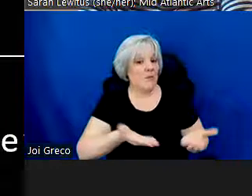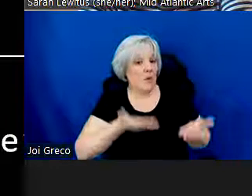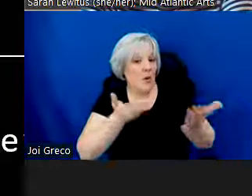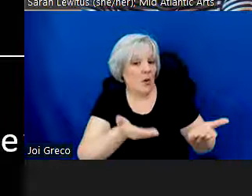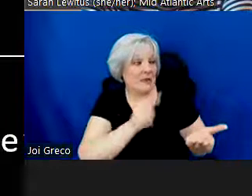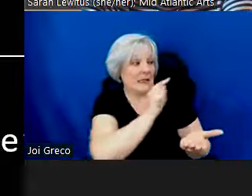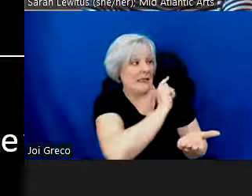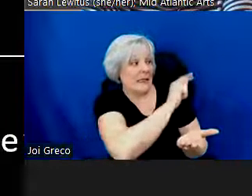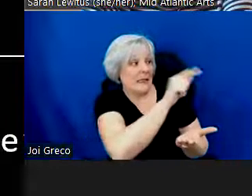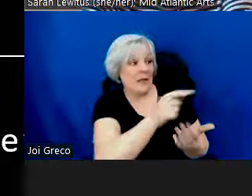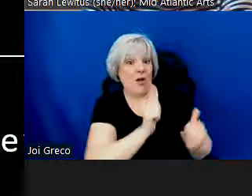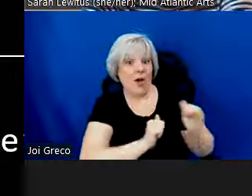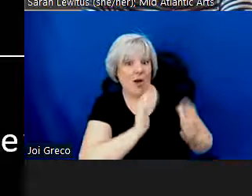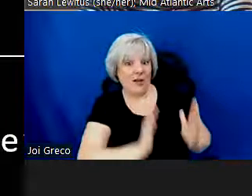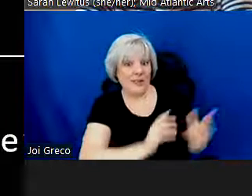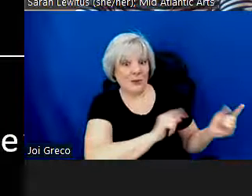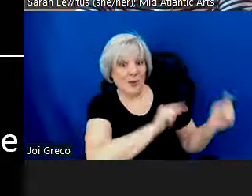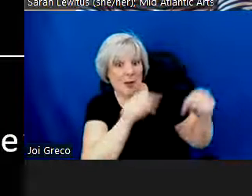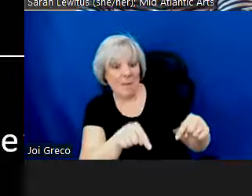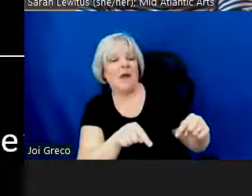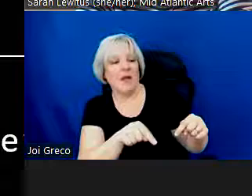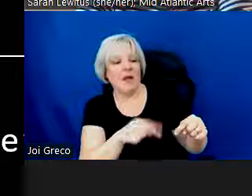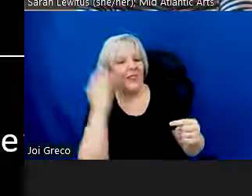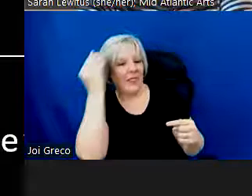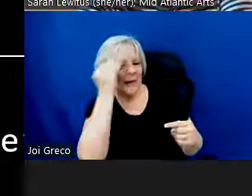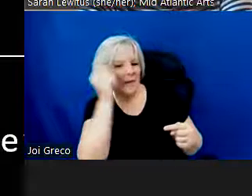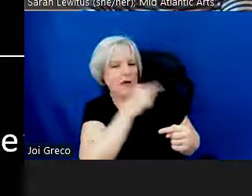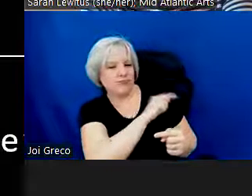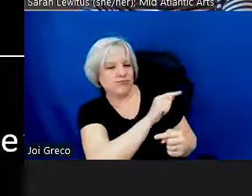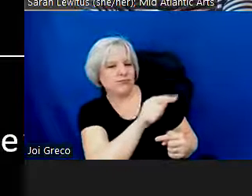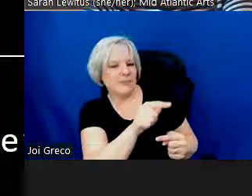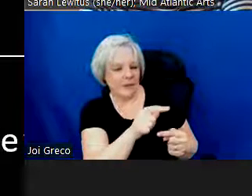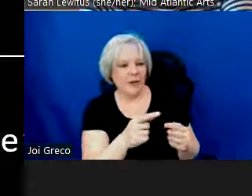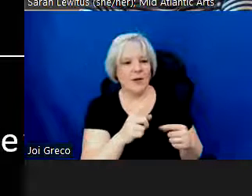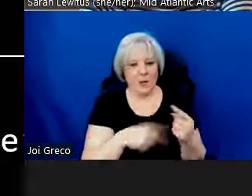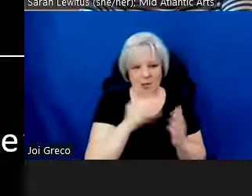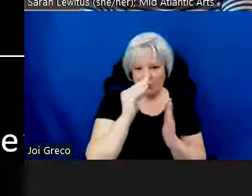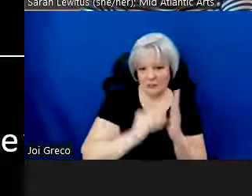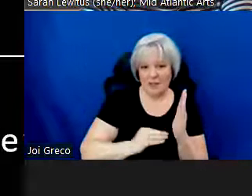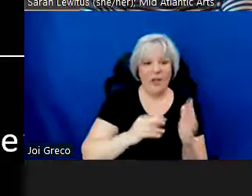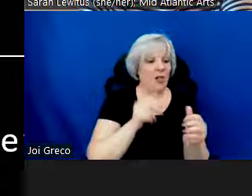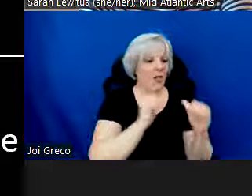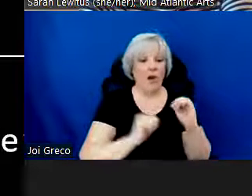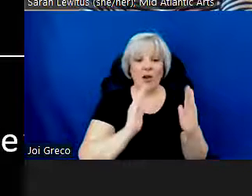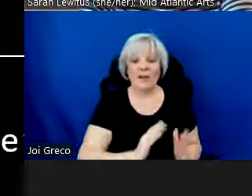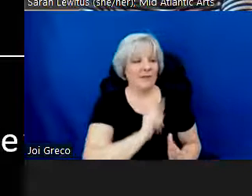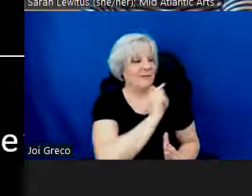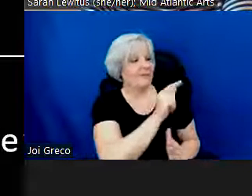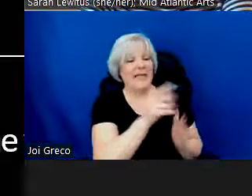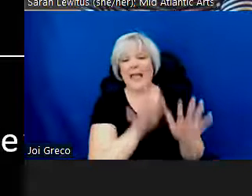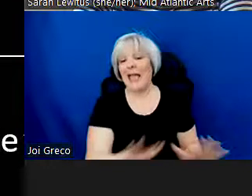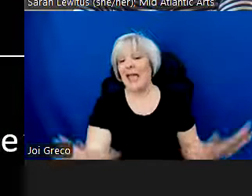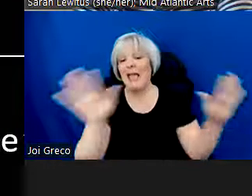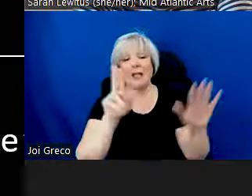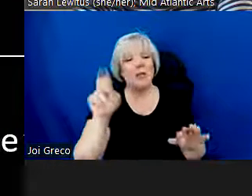with support from Special Presenter Initiatives, keep these requirements in mind. The artist can be based anywhere across the U